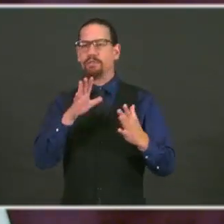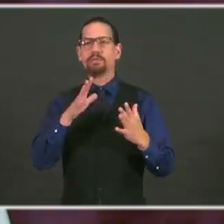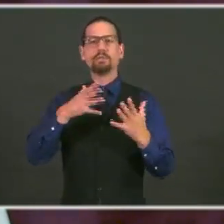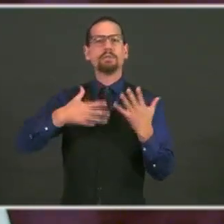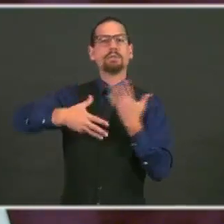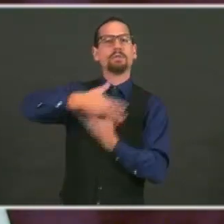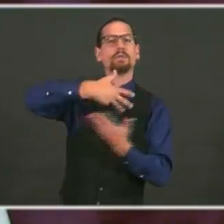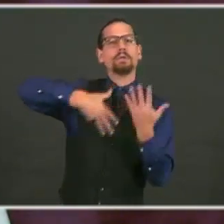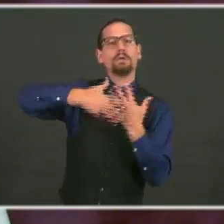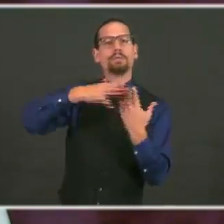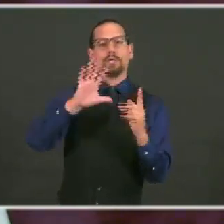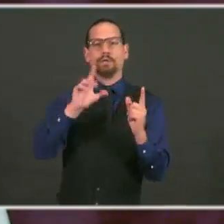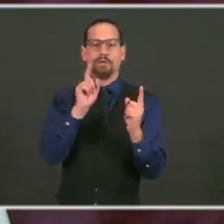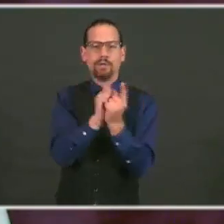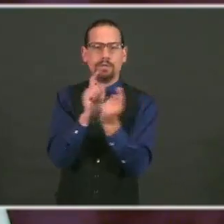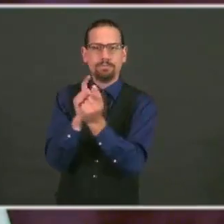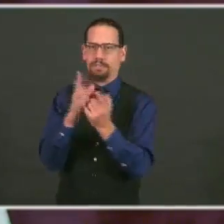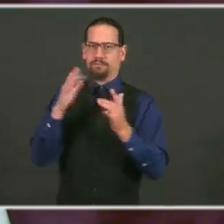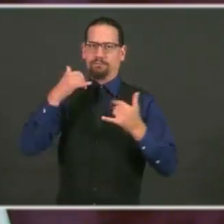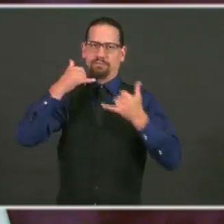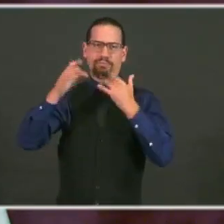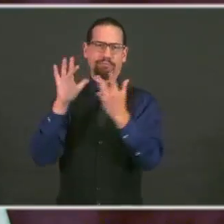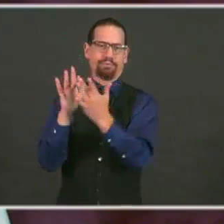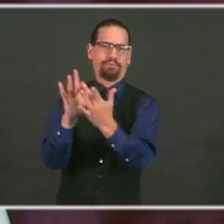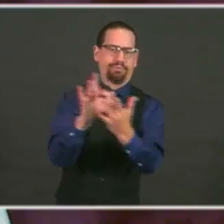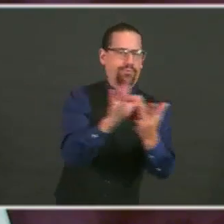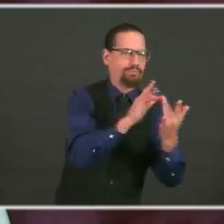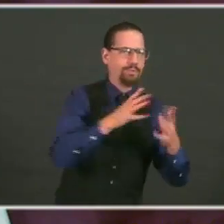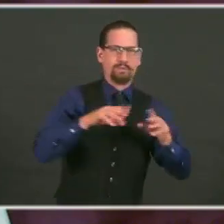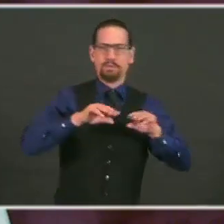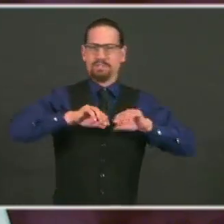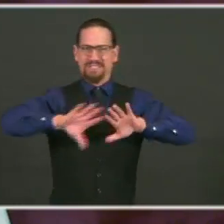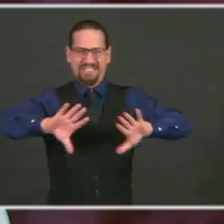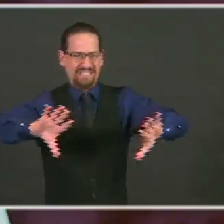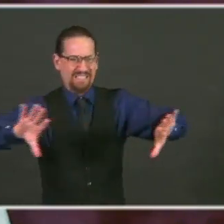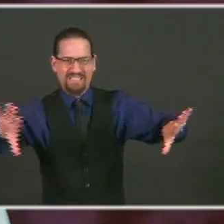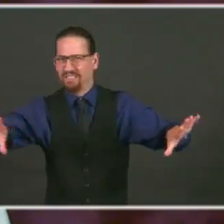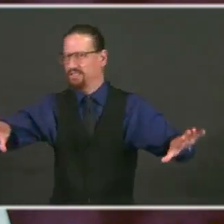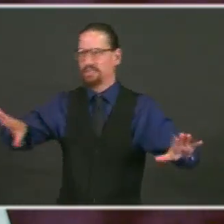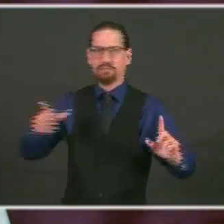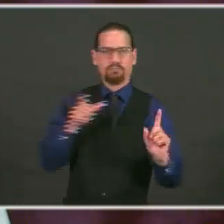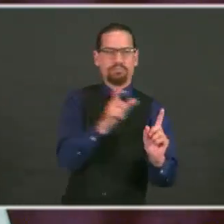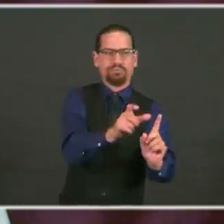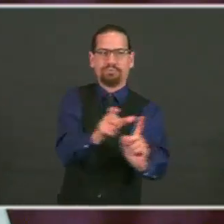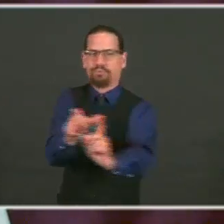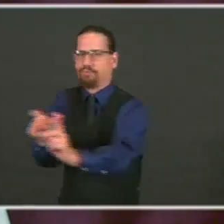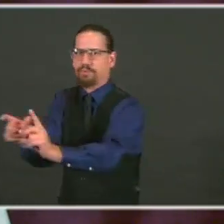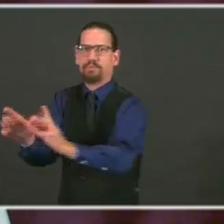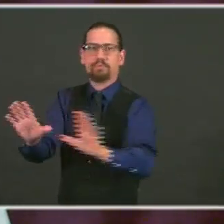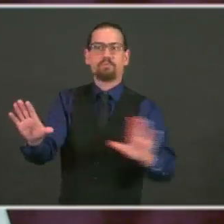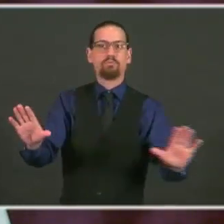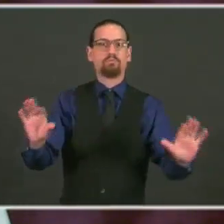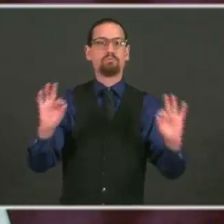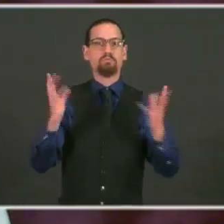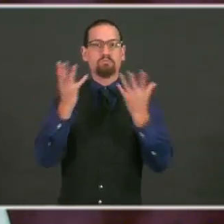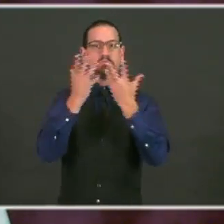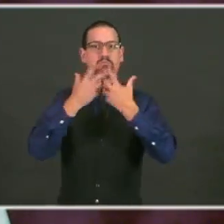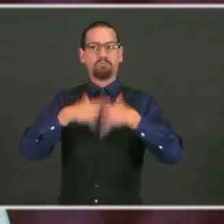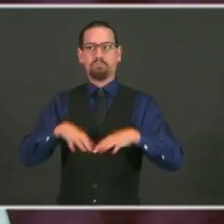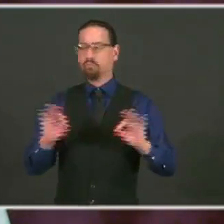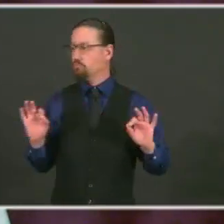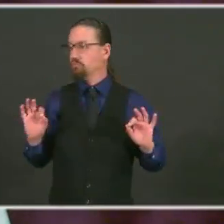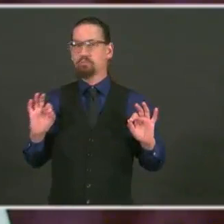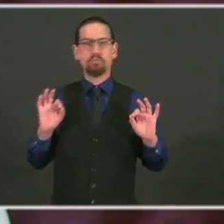So we're off to a very good start, and we're going to have to work hard to keep us there. The rapid response to every